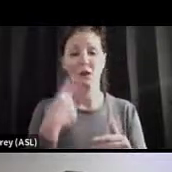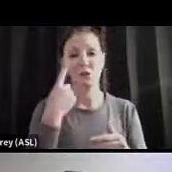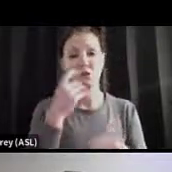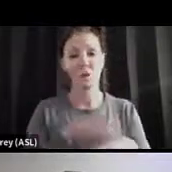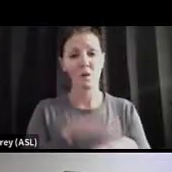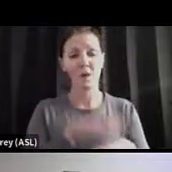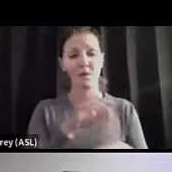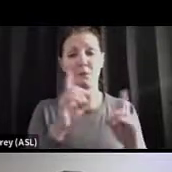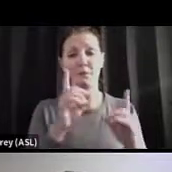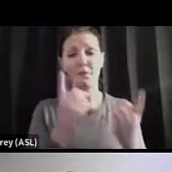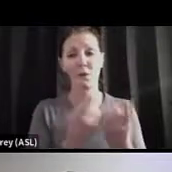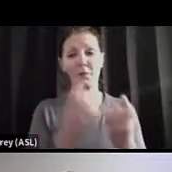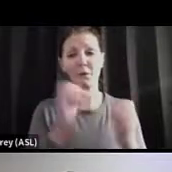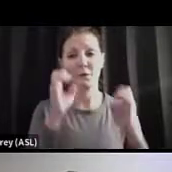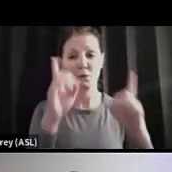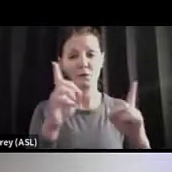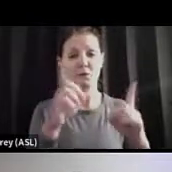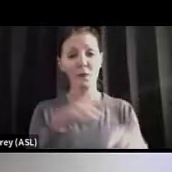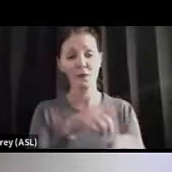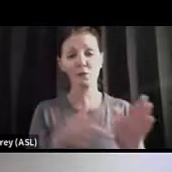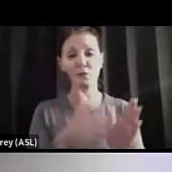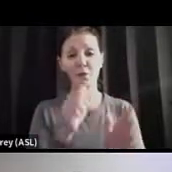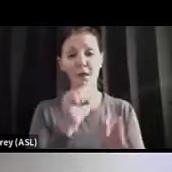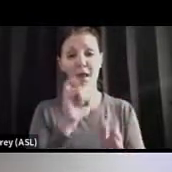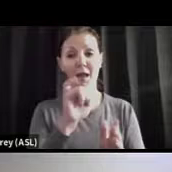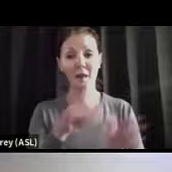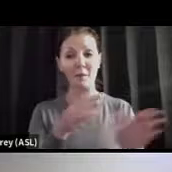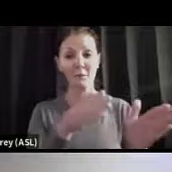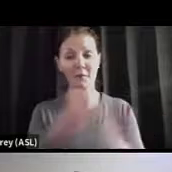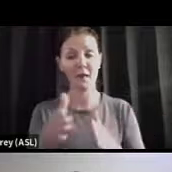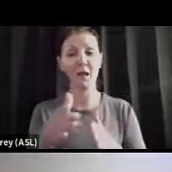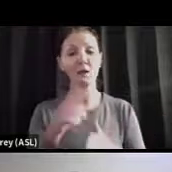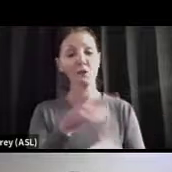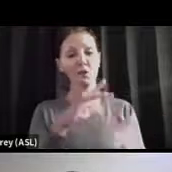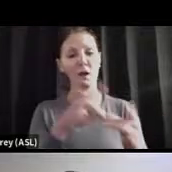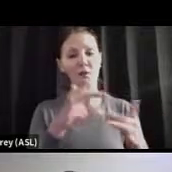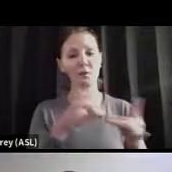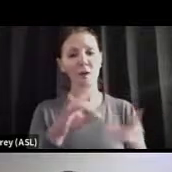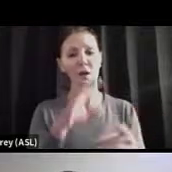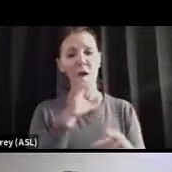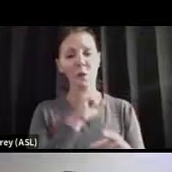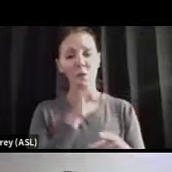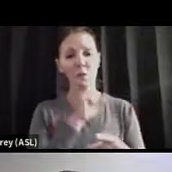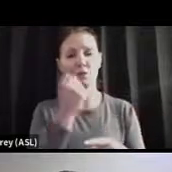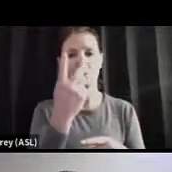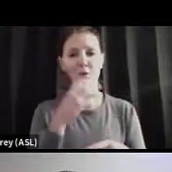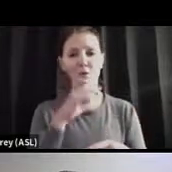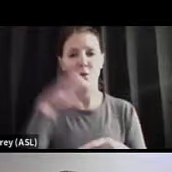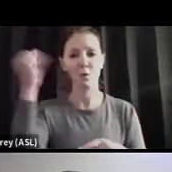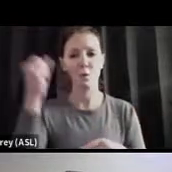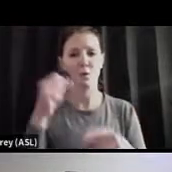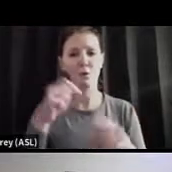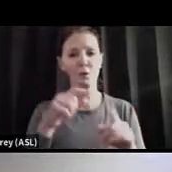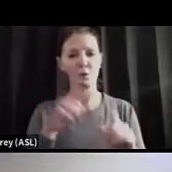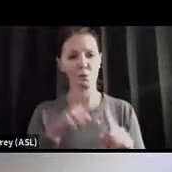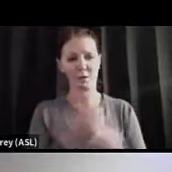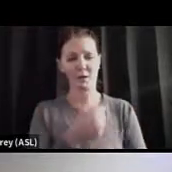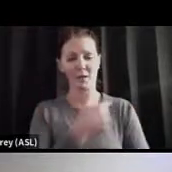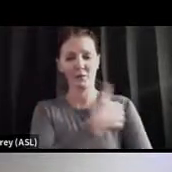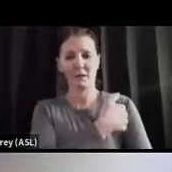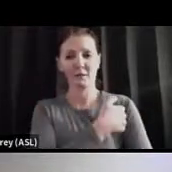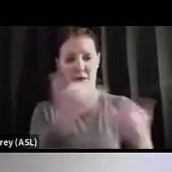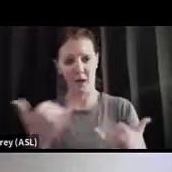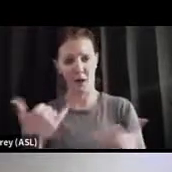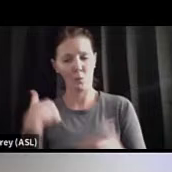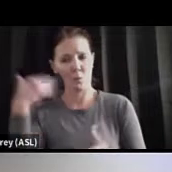plan, which was updated back in August, talks about folks 12 and over getting the vaccine. And we know now that it's 5 to 12. So if you